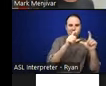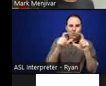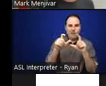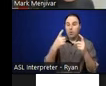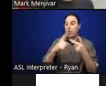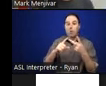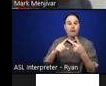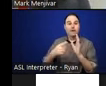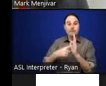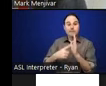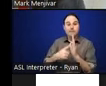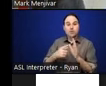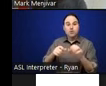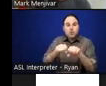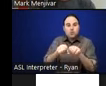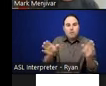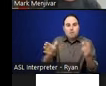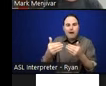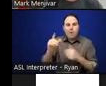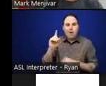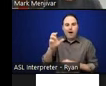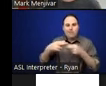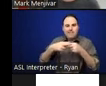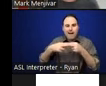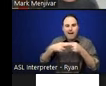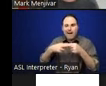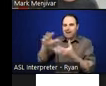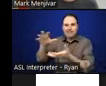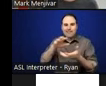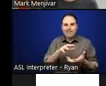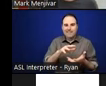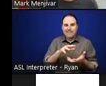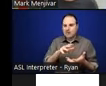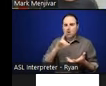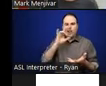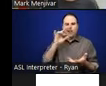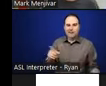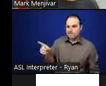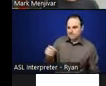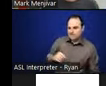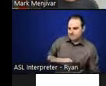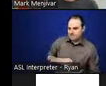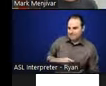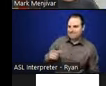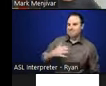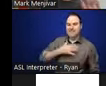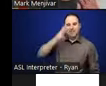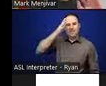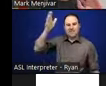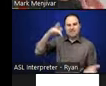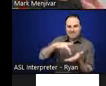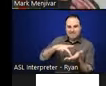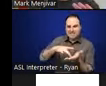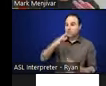of kept showing up and they included like, you know, some snapshots like this. He's here in the middle. This is my grandmother in Puerto Rico.